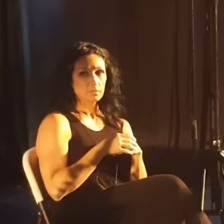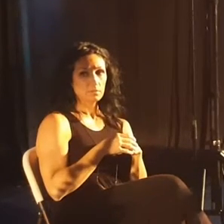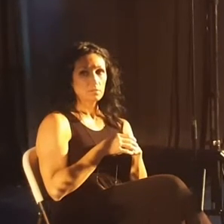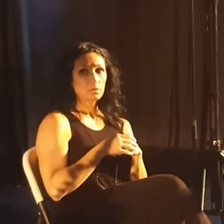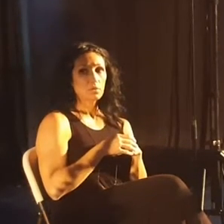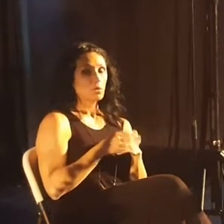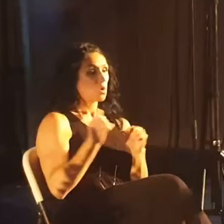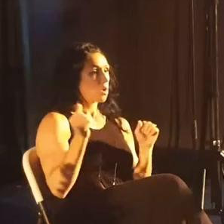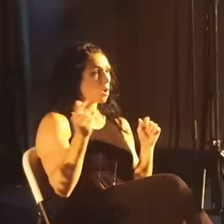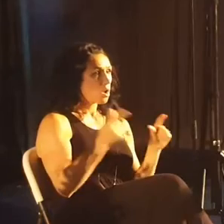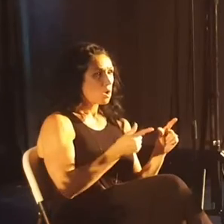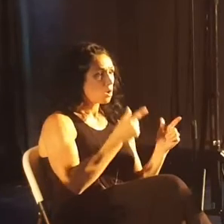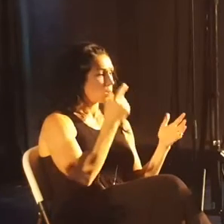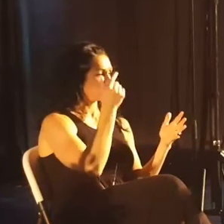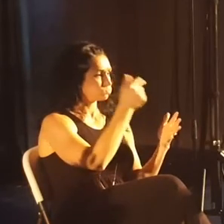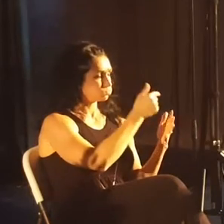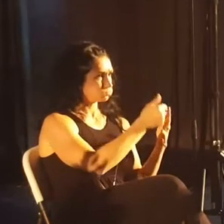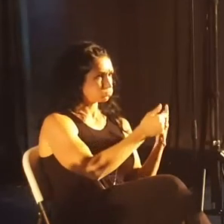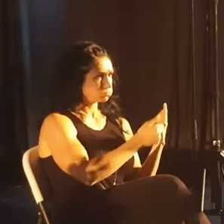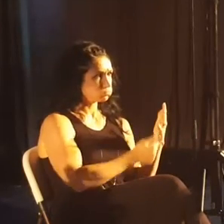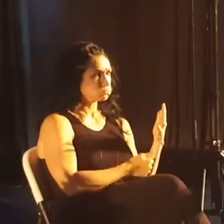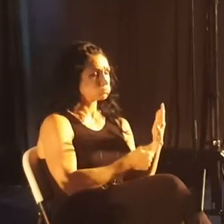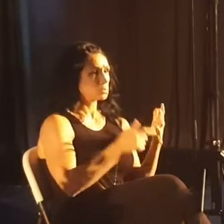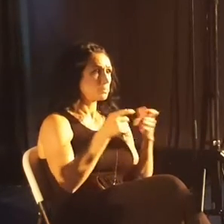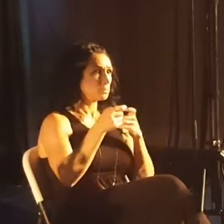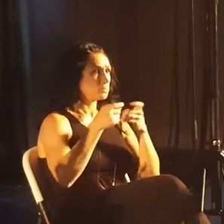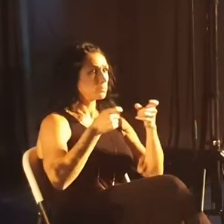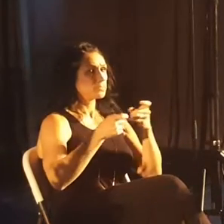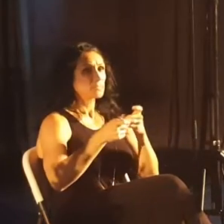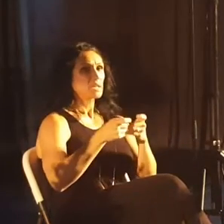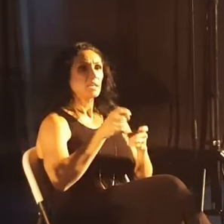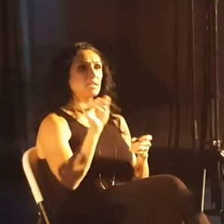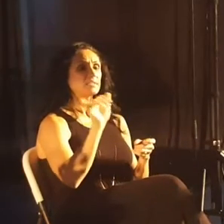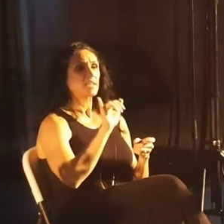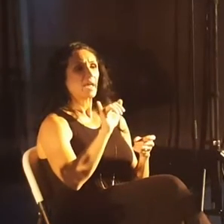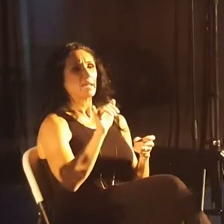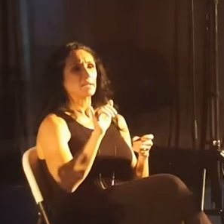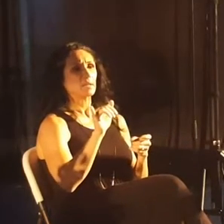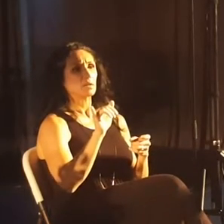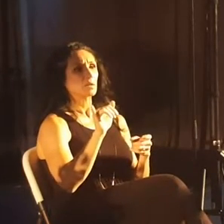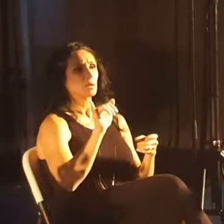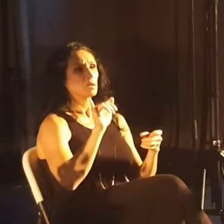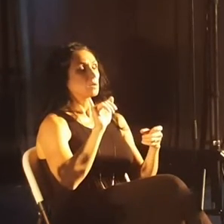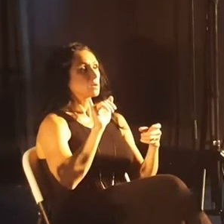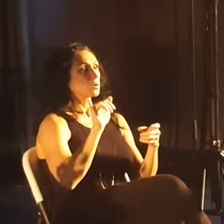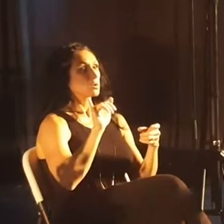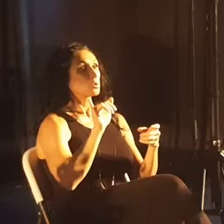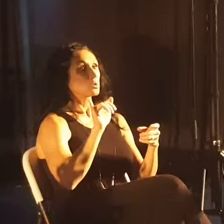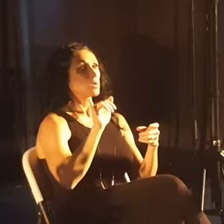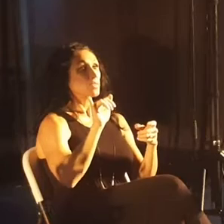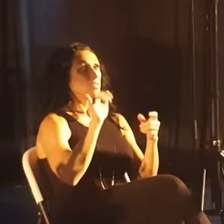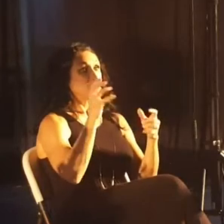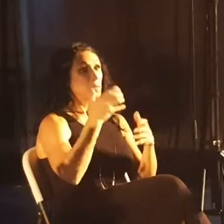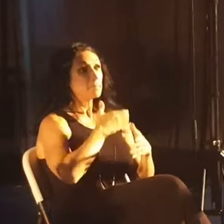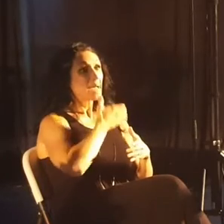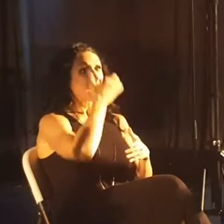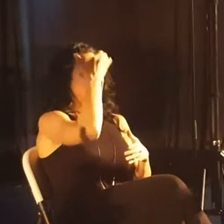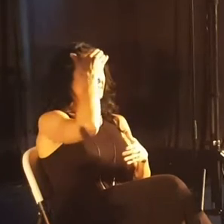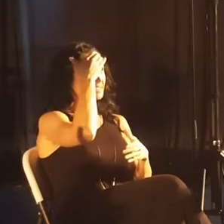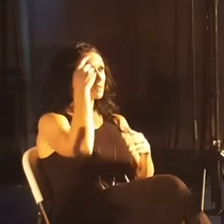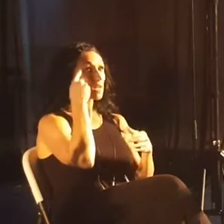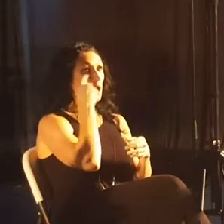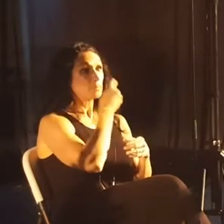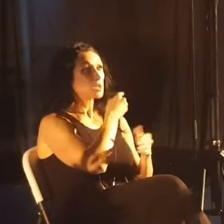We're putting all kinds of things in that seat of supremacy. And when we do that, it's like we're putting that mask at the optometrist on our faces and they are